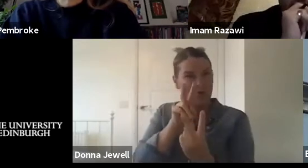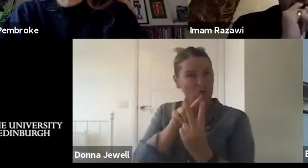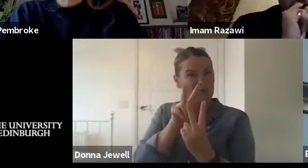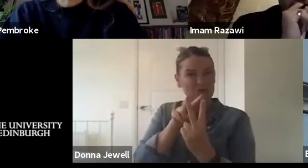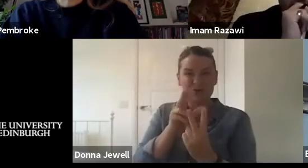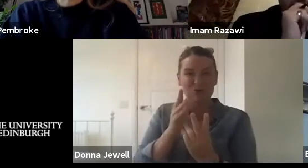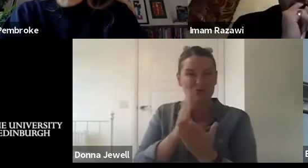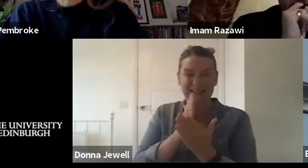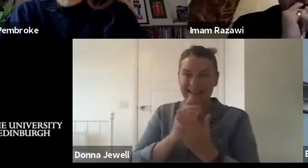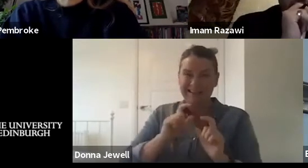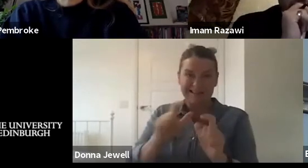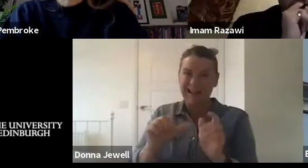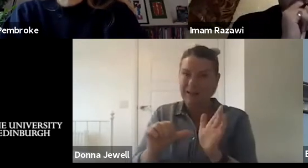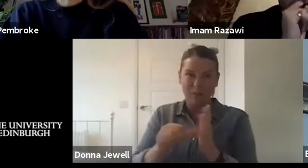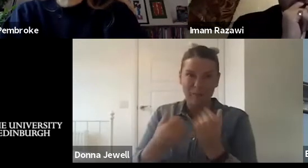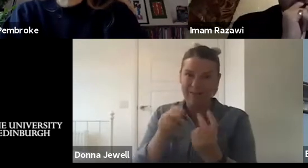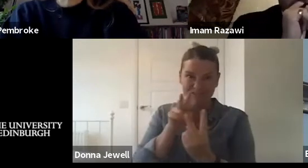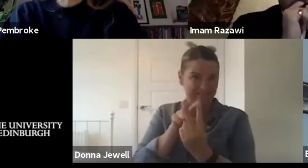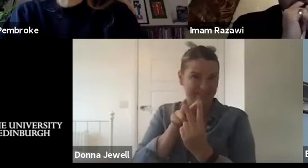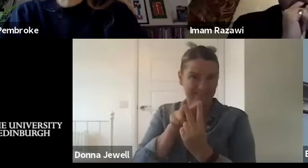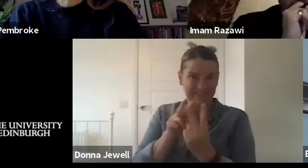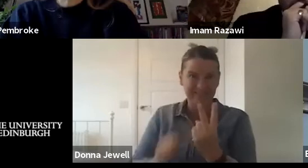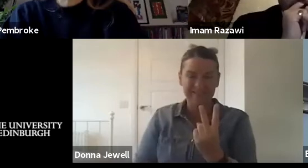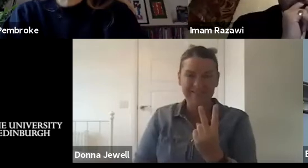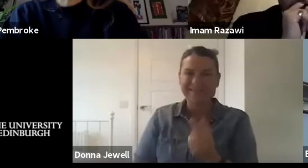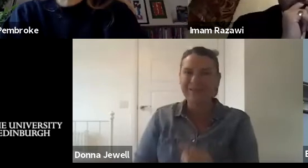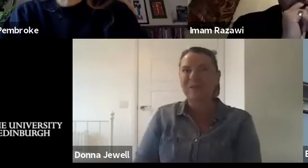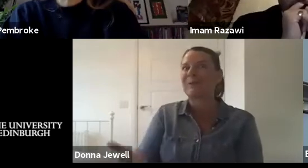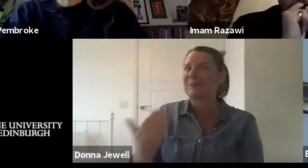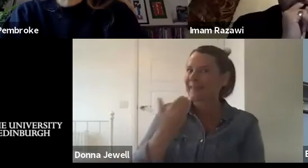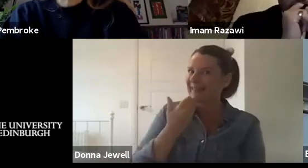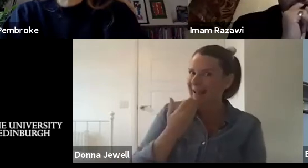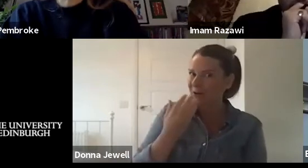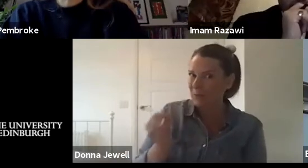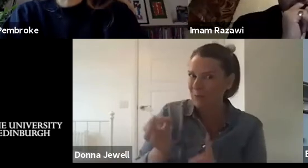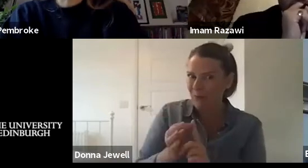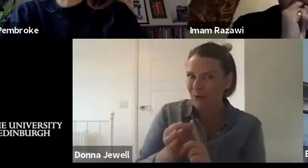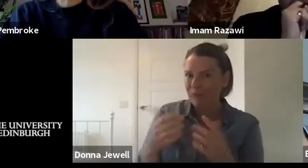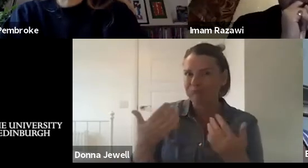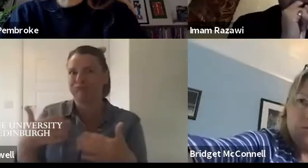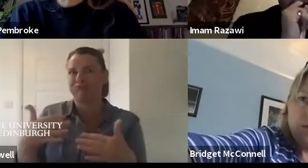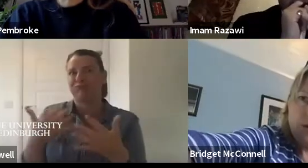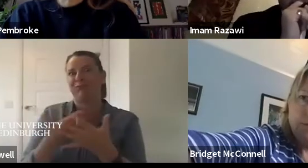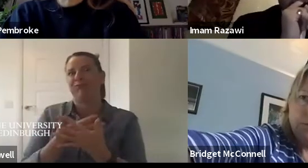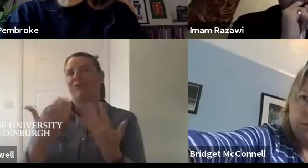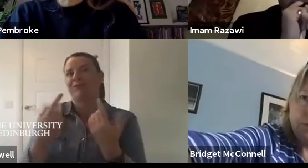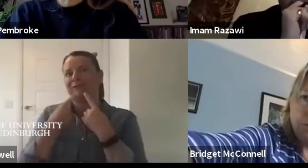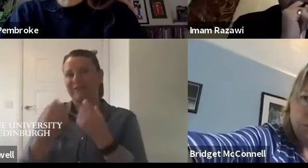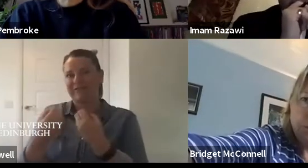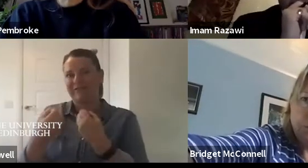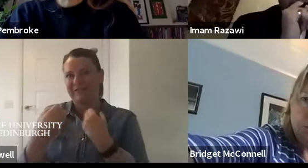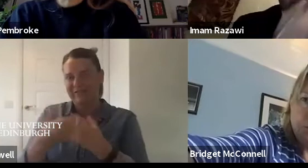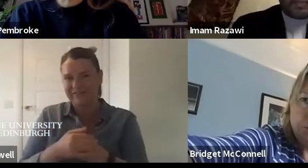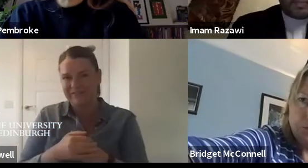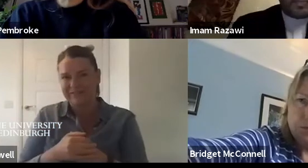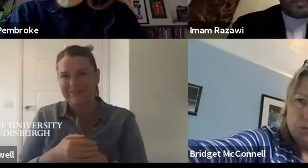grips with them. Okay, thank you, Paul. There's lots to digest there. I was, I was going to just flag that question